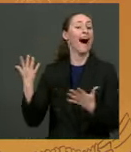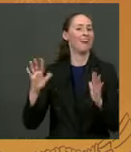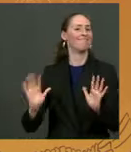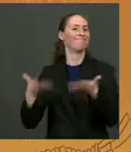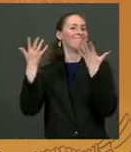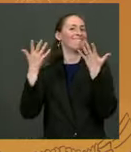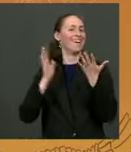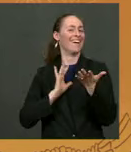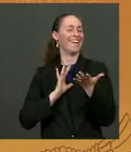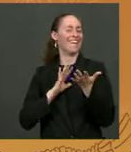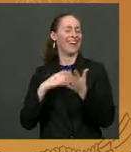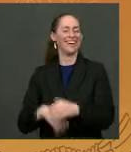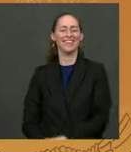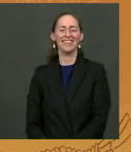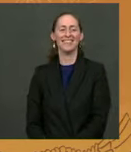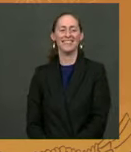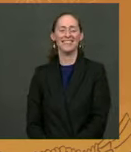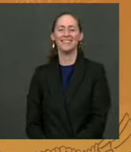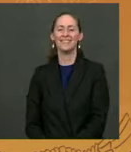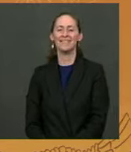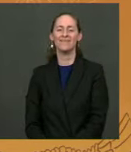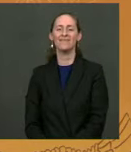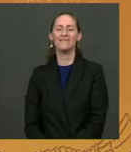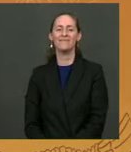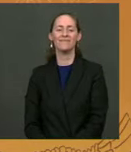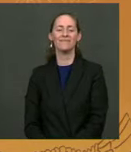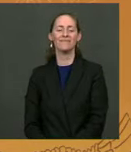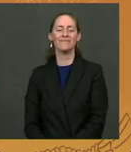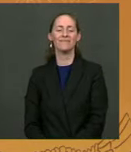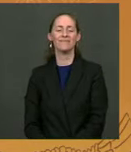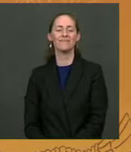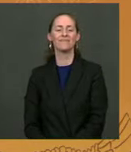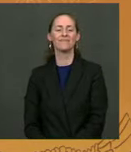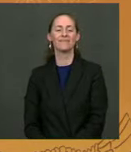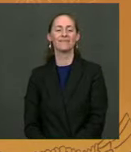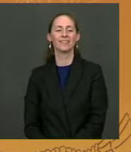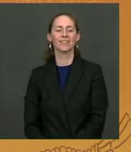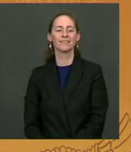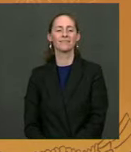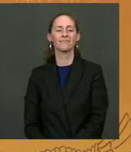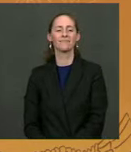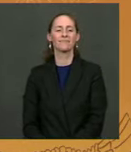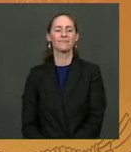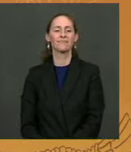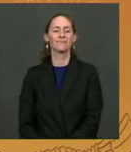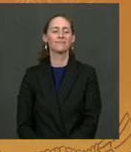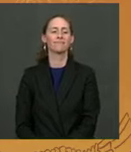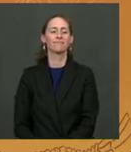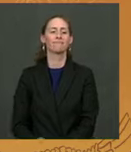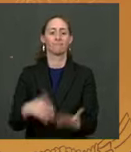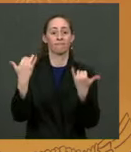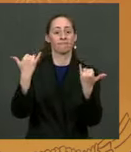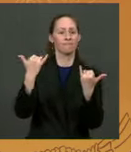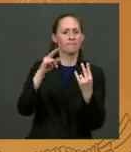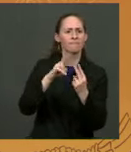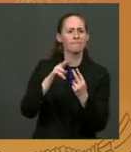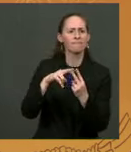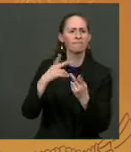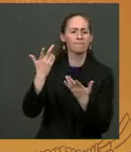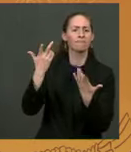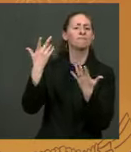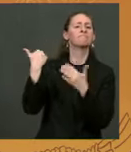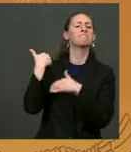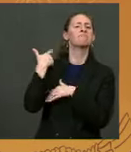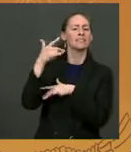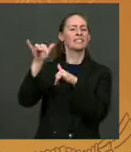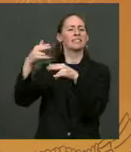hotel here in Washington called the Willard Hotel, next door. Secretary Buttigieg couldn't be here today, but I'm sorry for Pete and